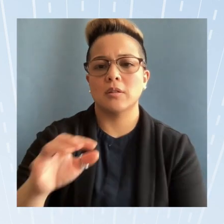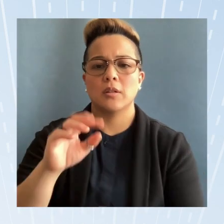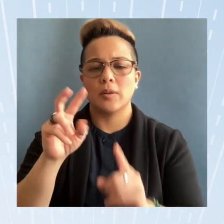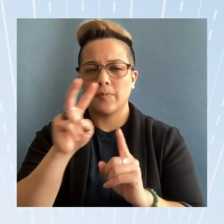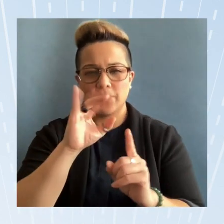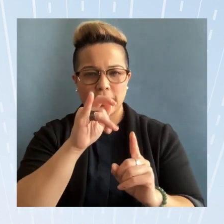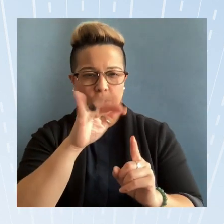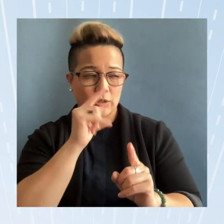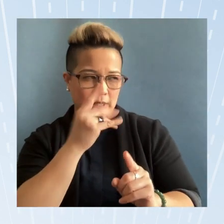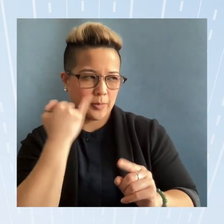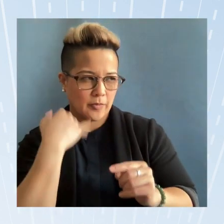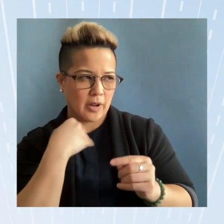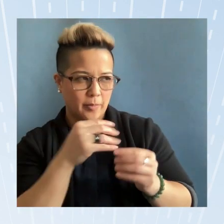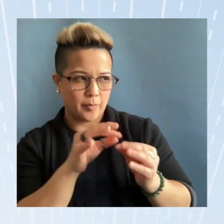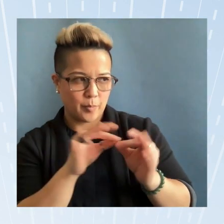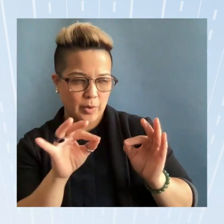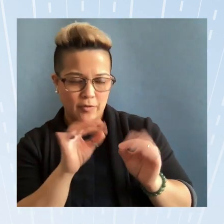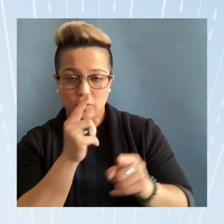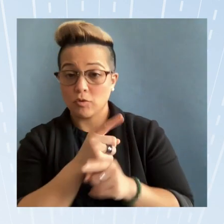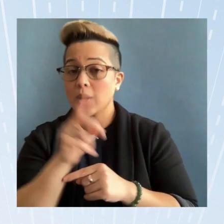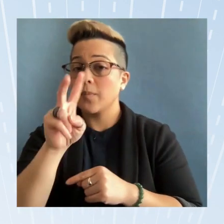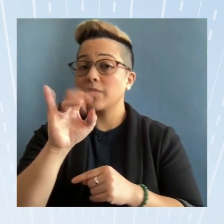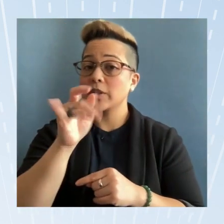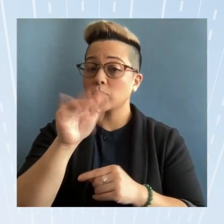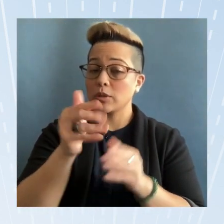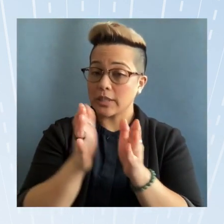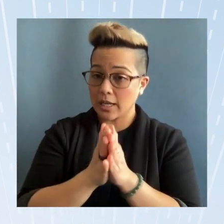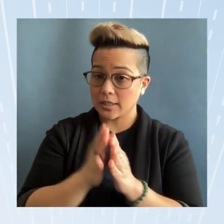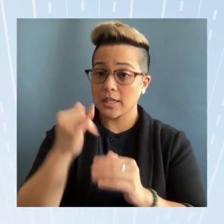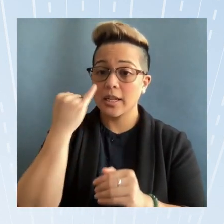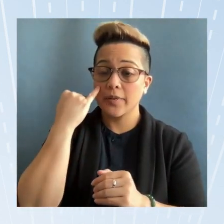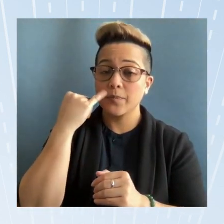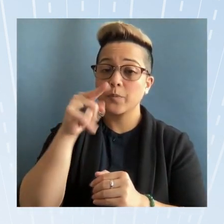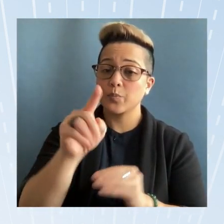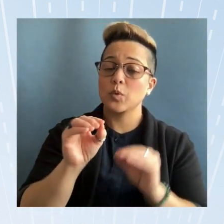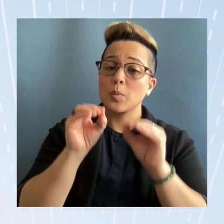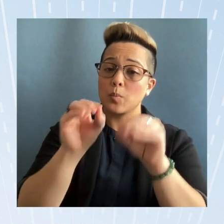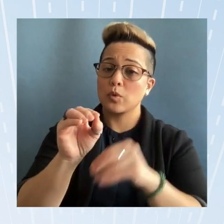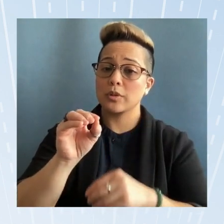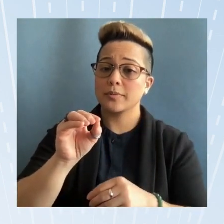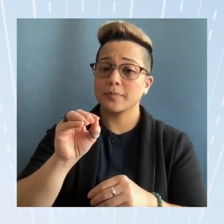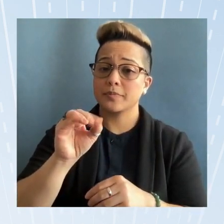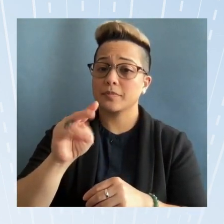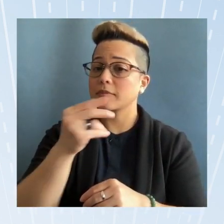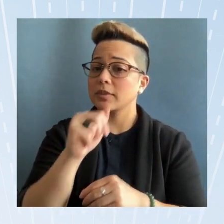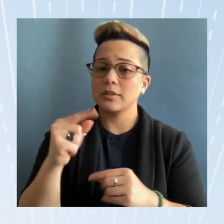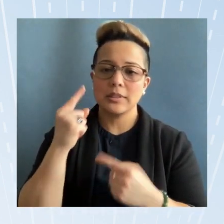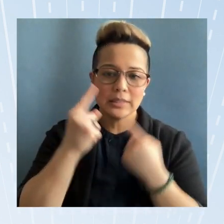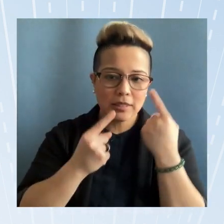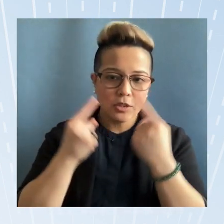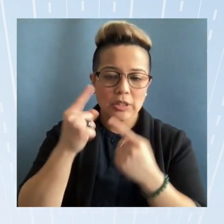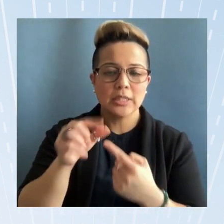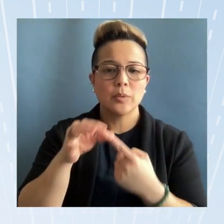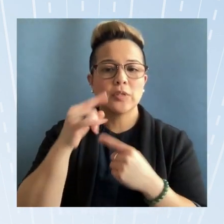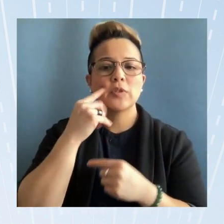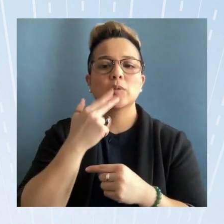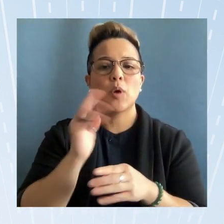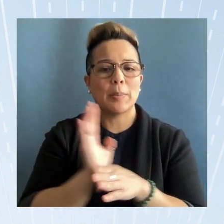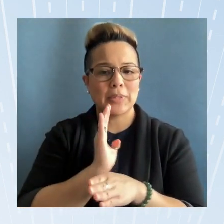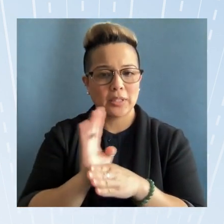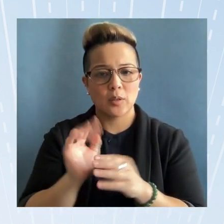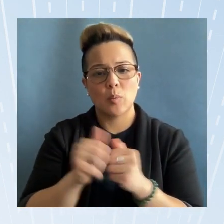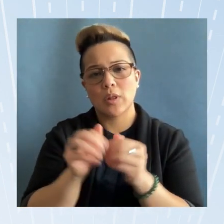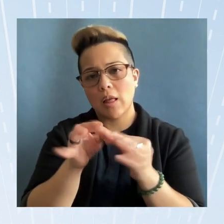paraphrasing properly victoria was asking if you put in if there's any consideration especially for small businesses with